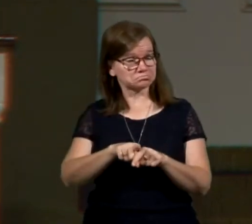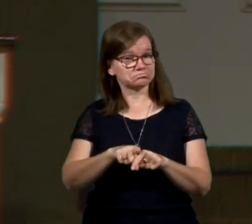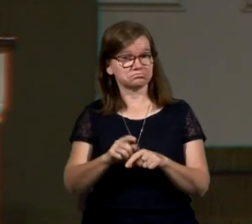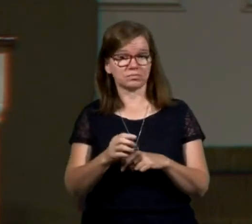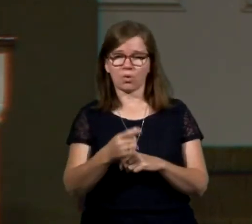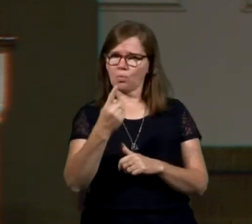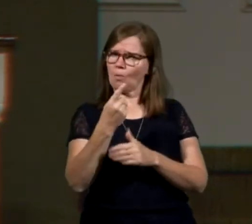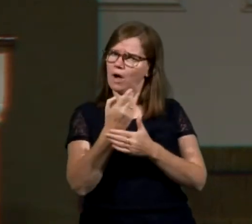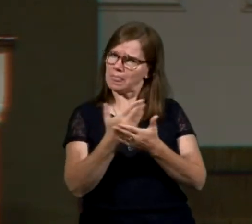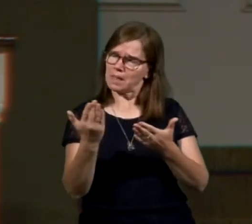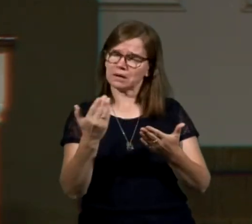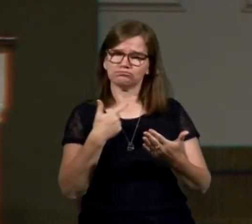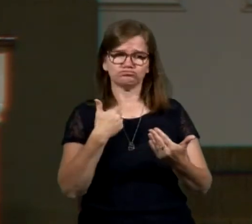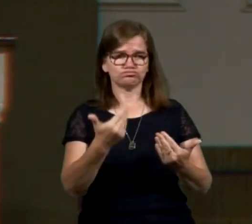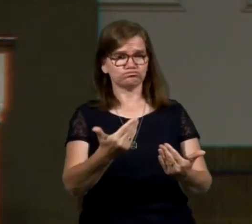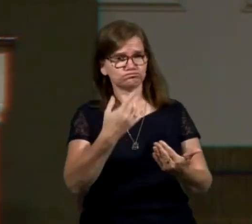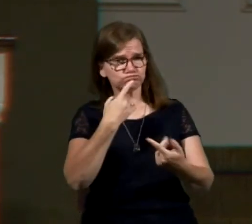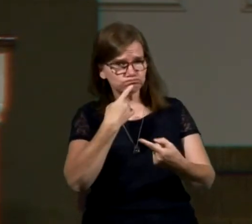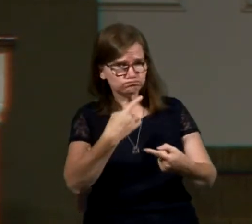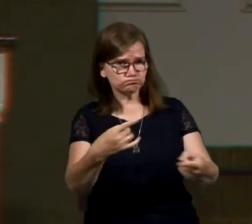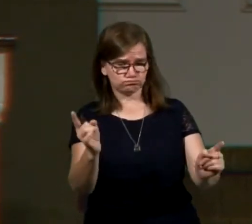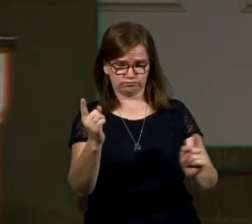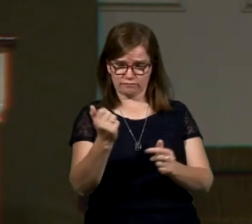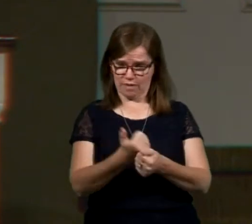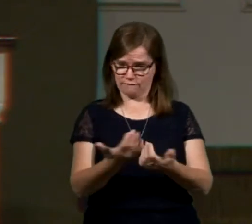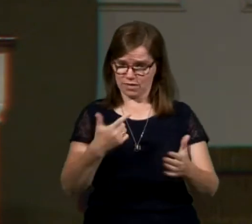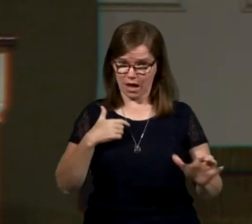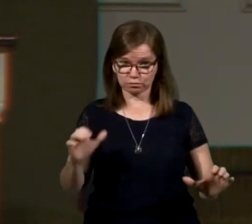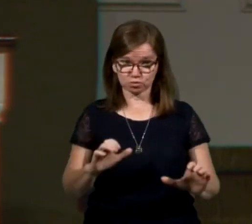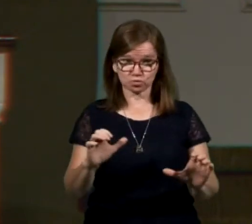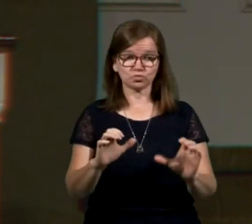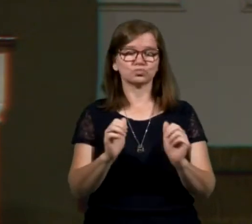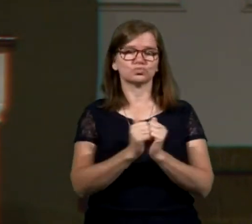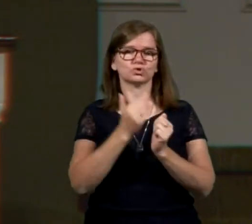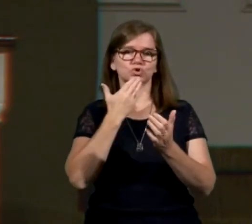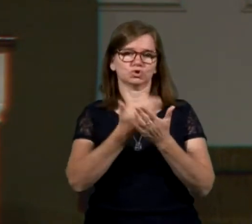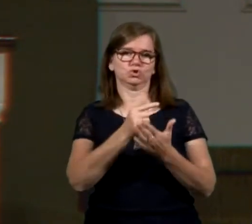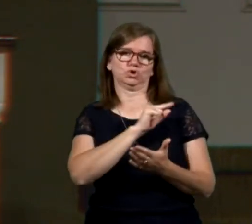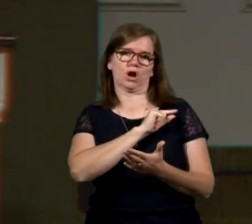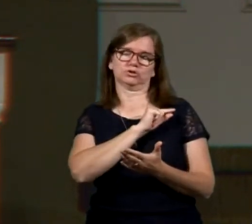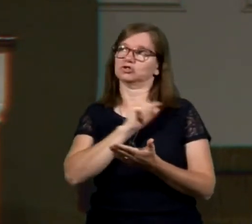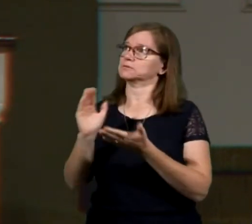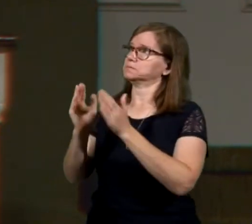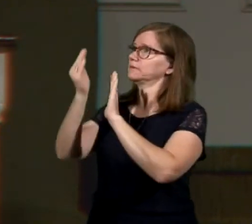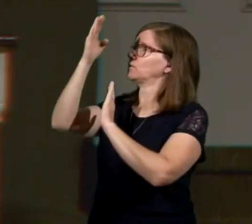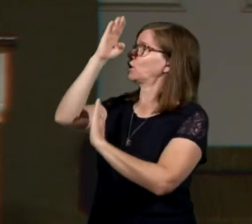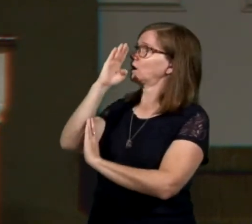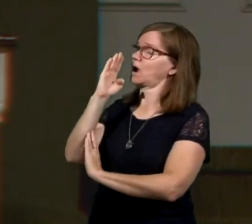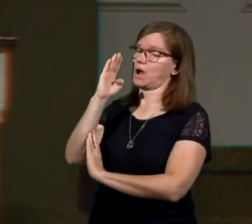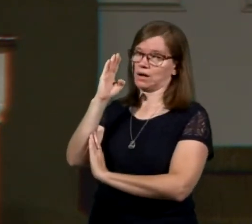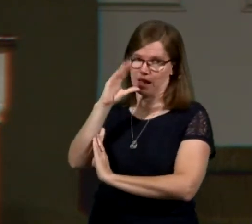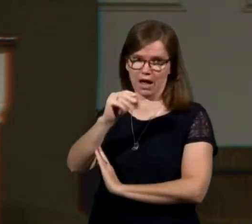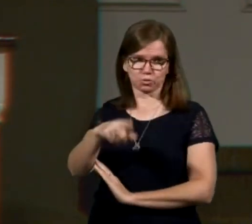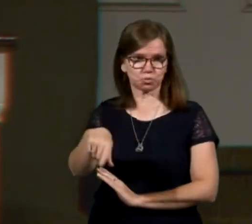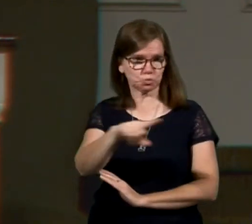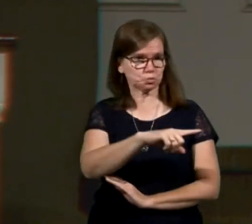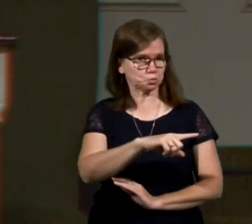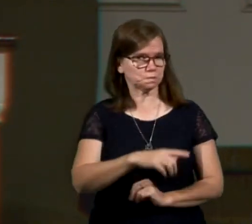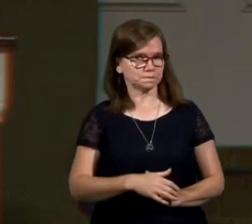One of the things I'll just say is that everything I'm doing, I'm doing with good conscience before God and before you.